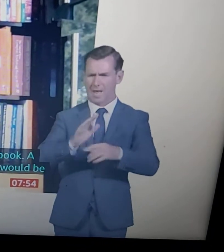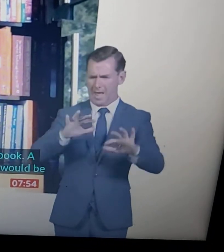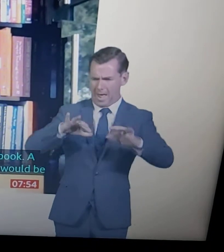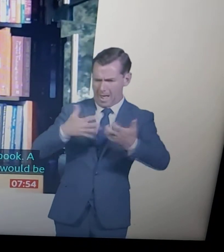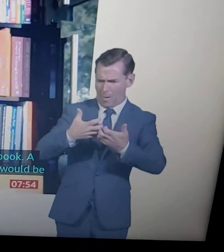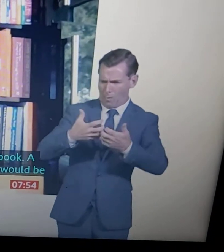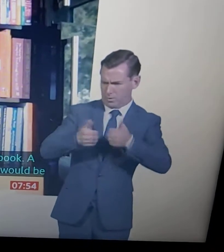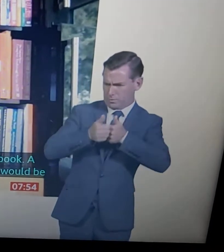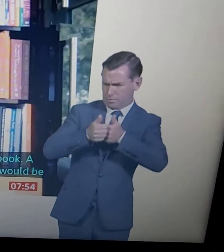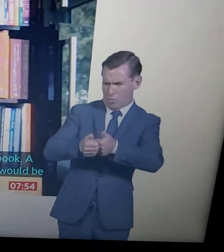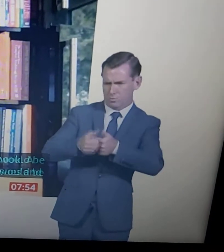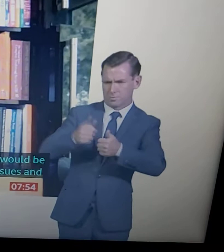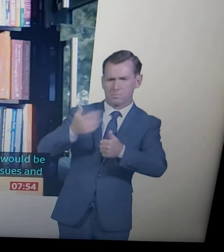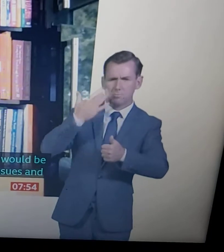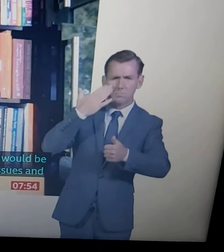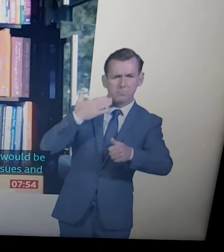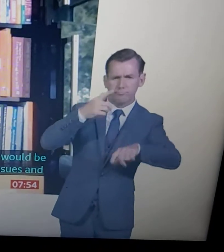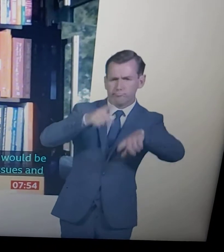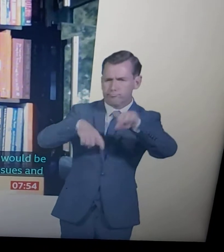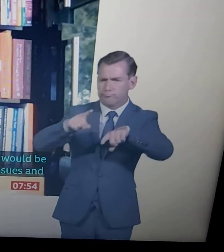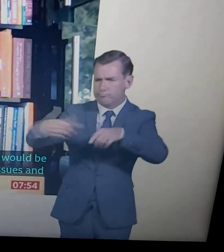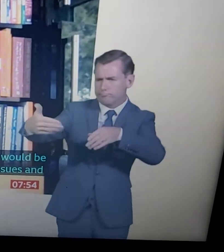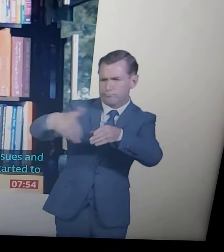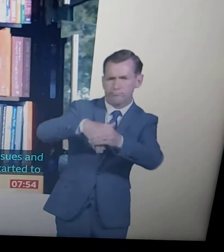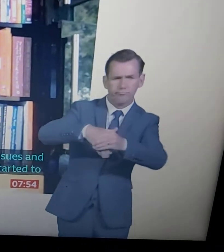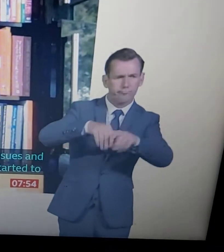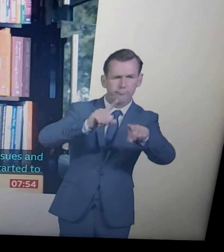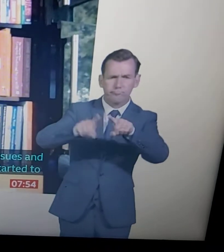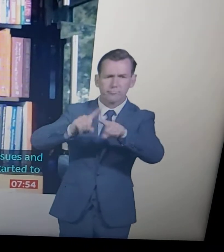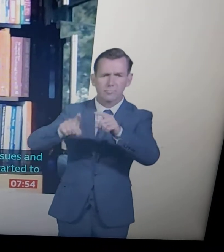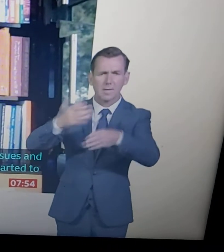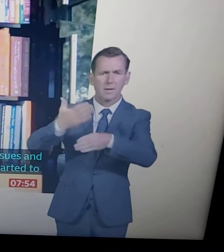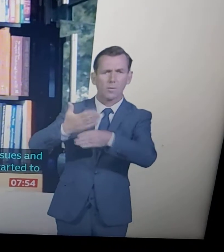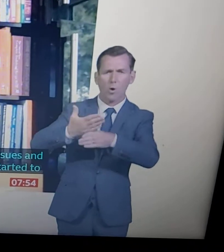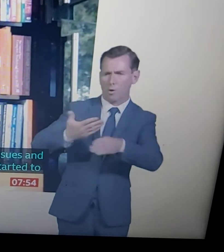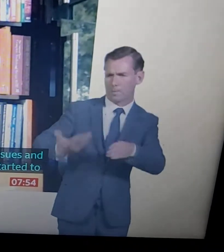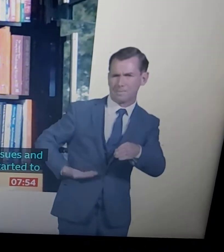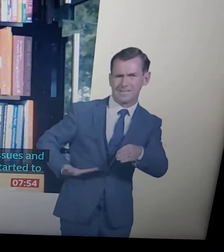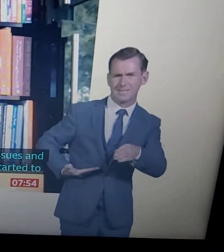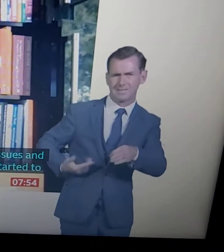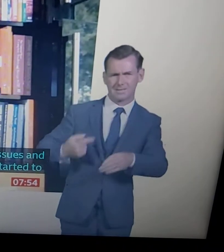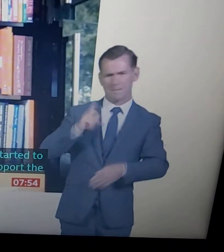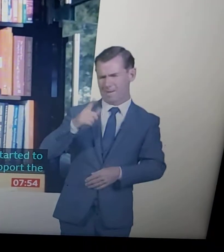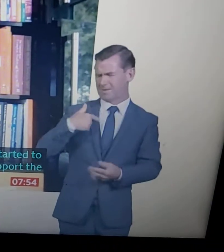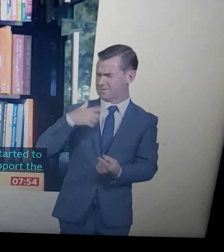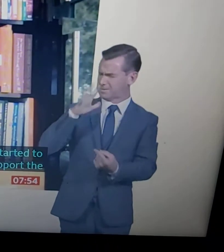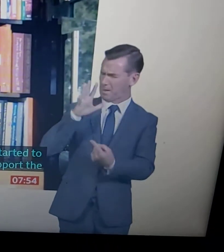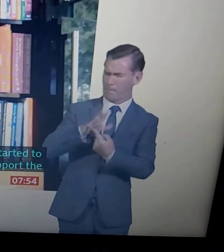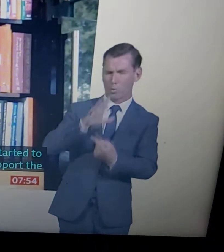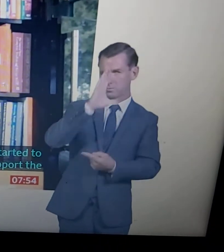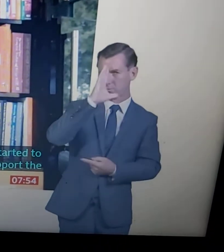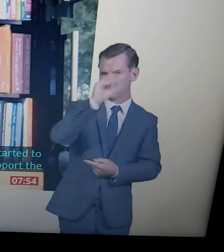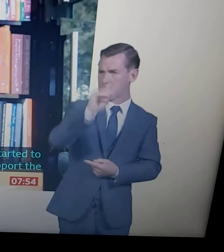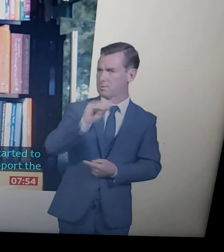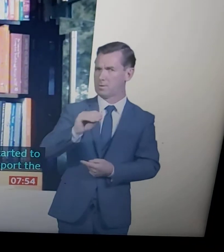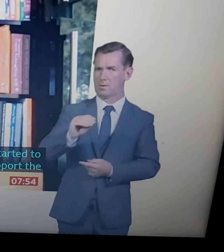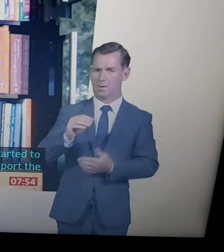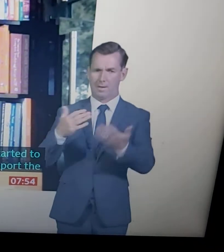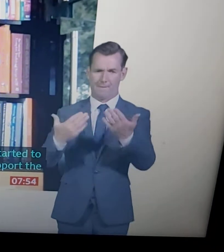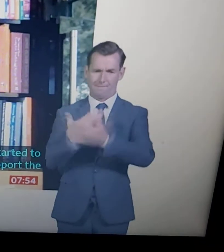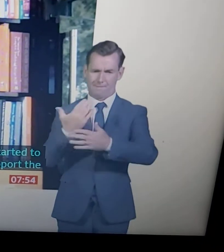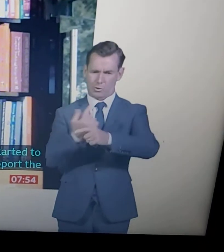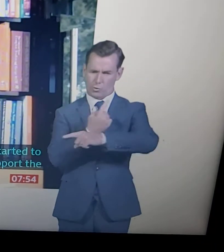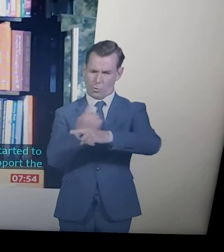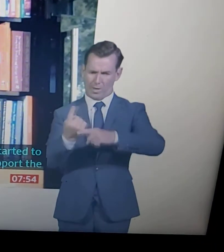it's going to be a theme that comes up. But what I want to stress is that it's really important that it's not just a moment for Fashion Week. This is